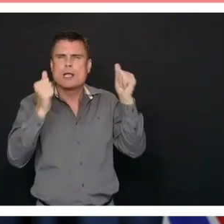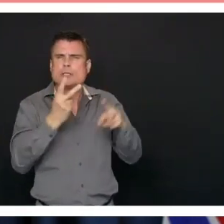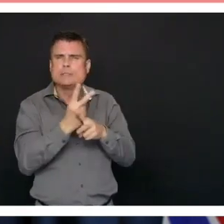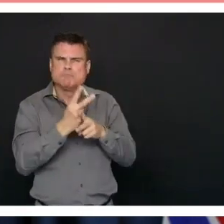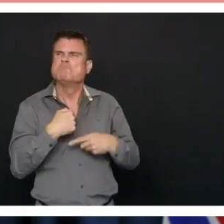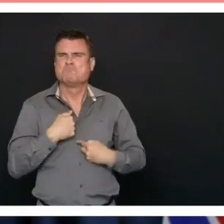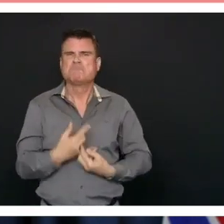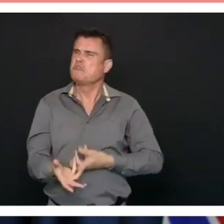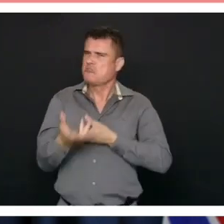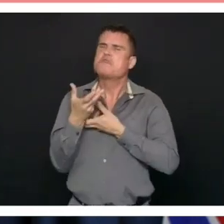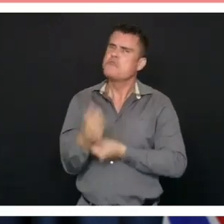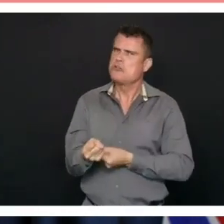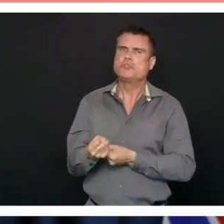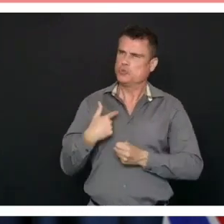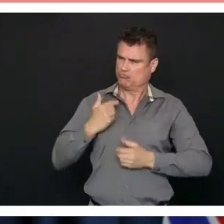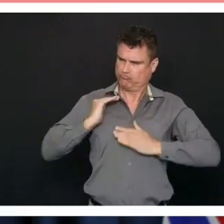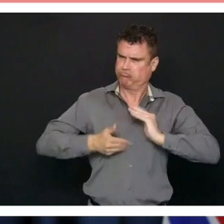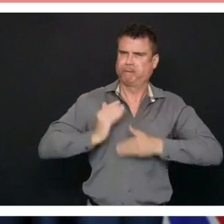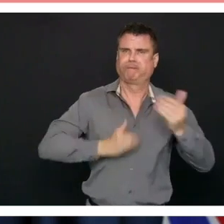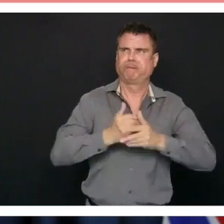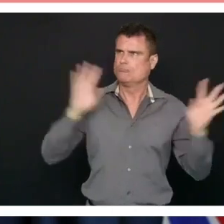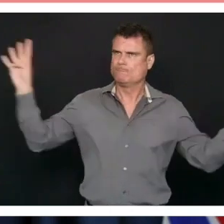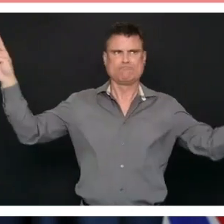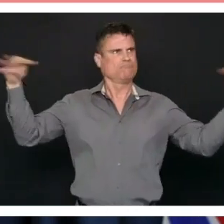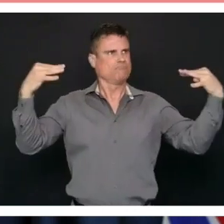Our next question is from Moira Whiten.